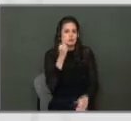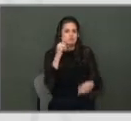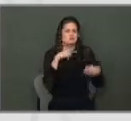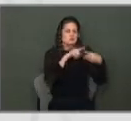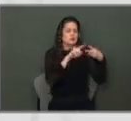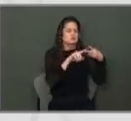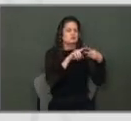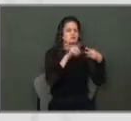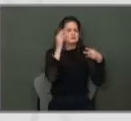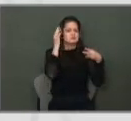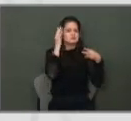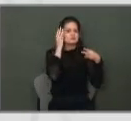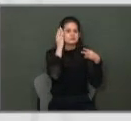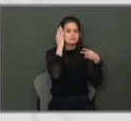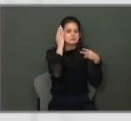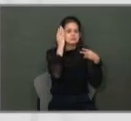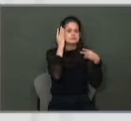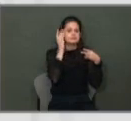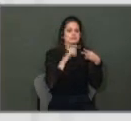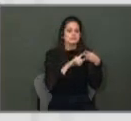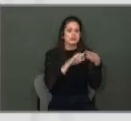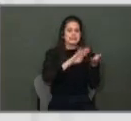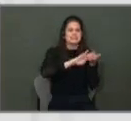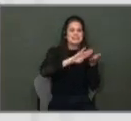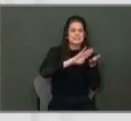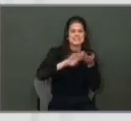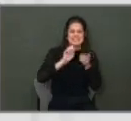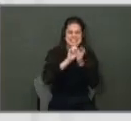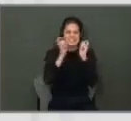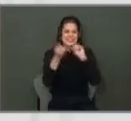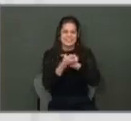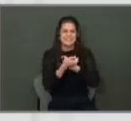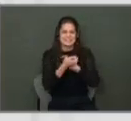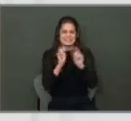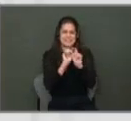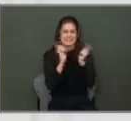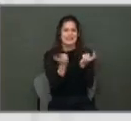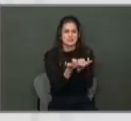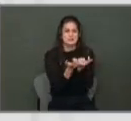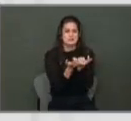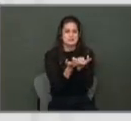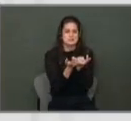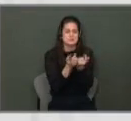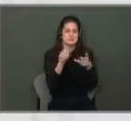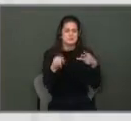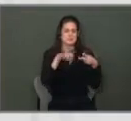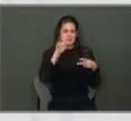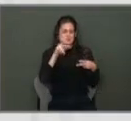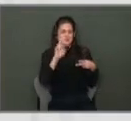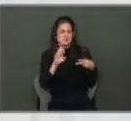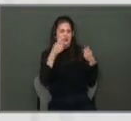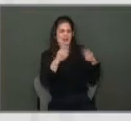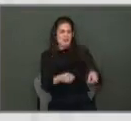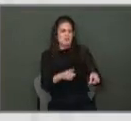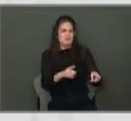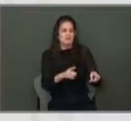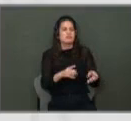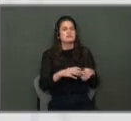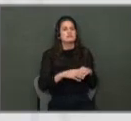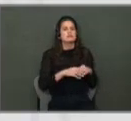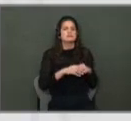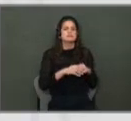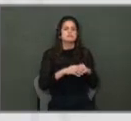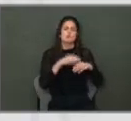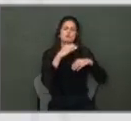One is a number of exemptions and changes the council made to our exemption structure in June. And they took that action